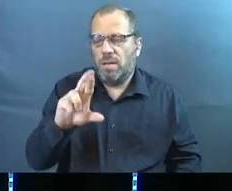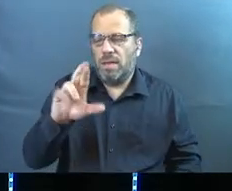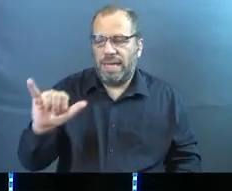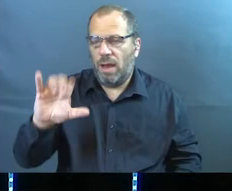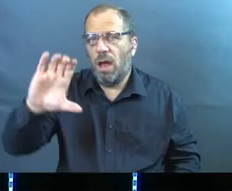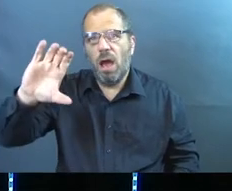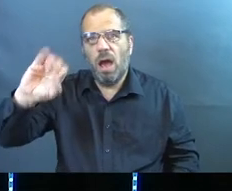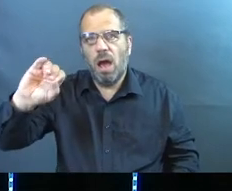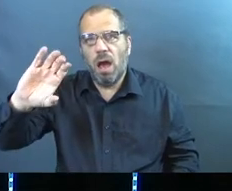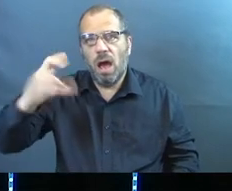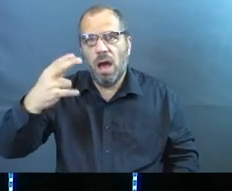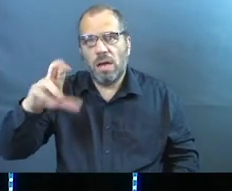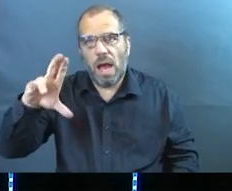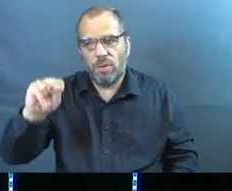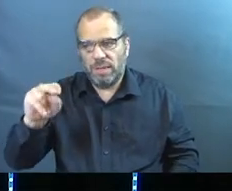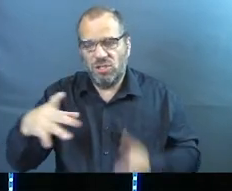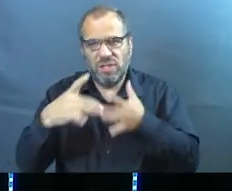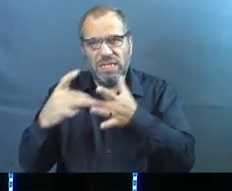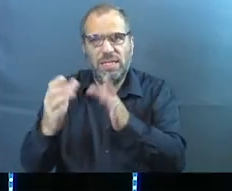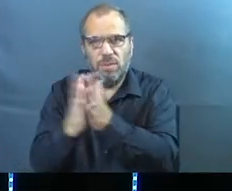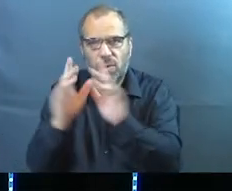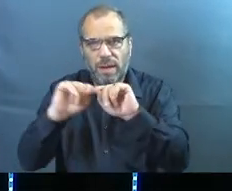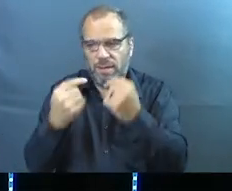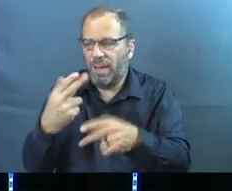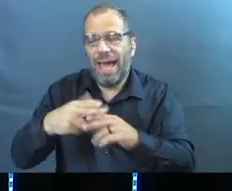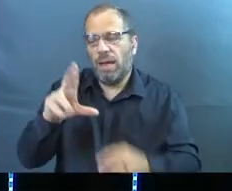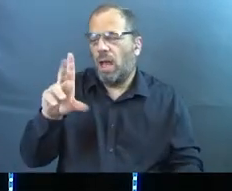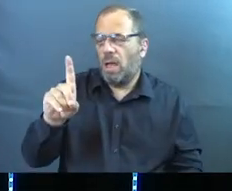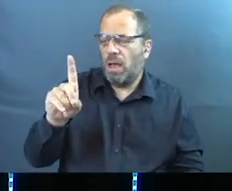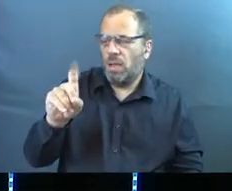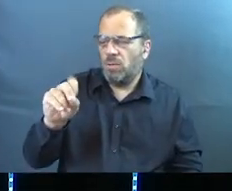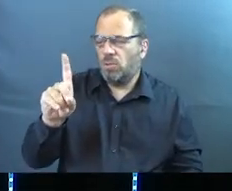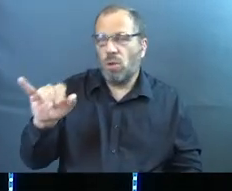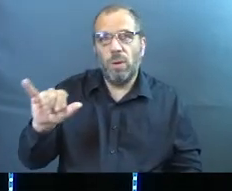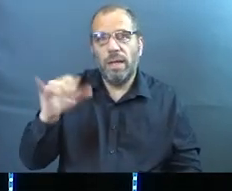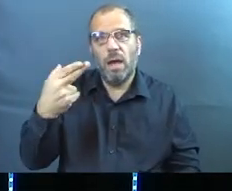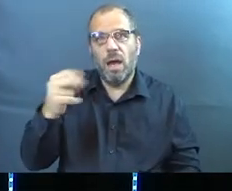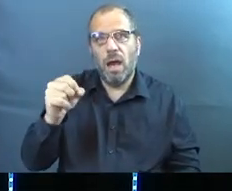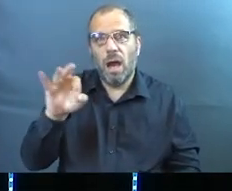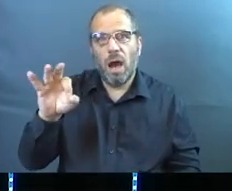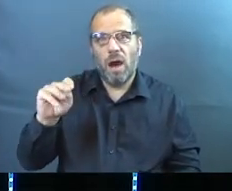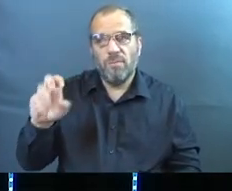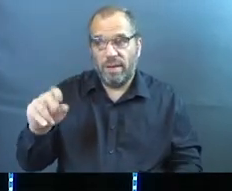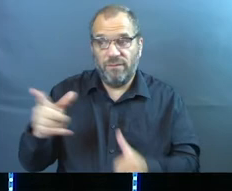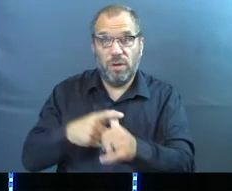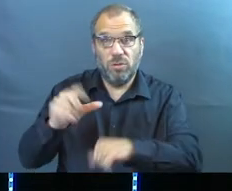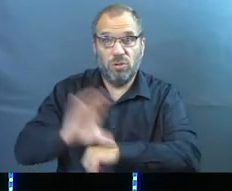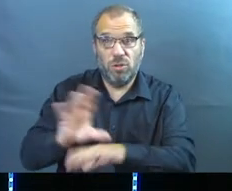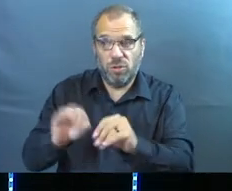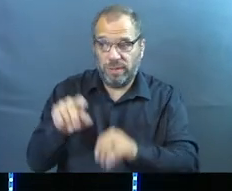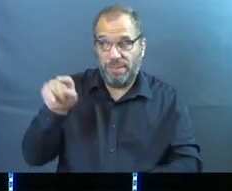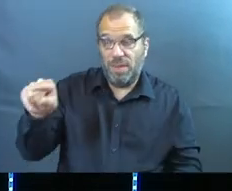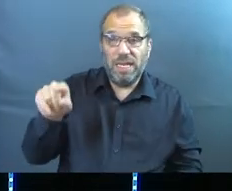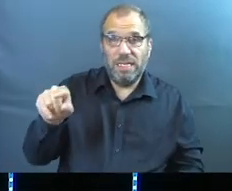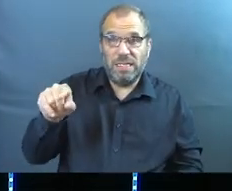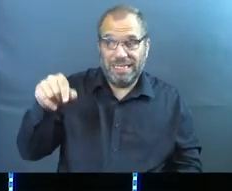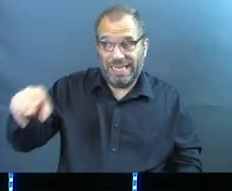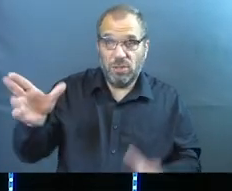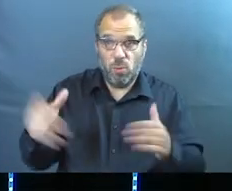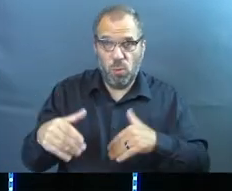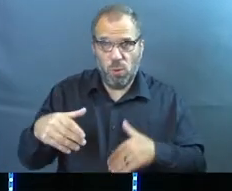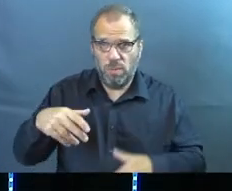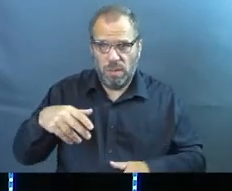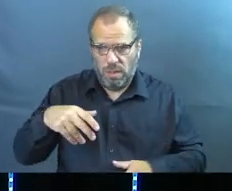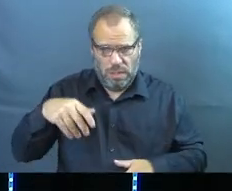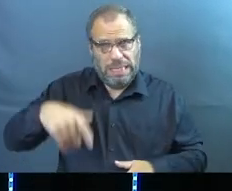Cochrane who leads our prayer team and Dodie Hoffman who sits in the back corner during first service because she walks this room